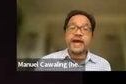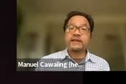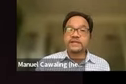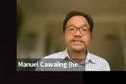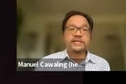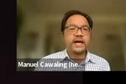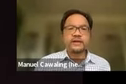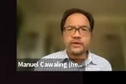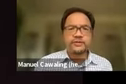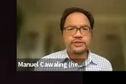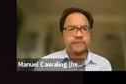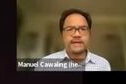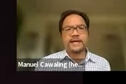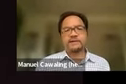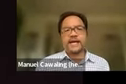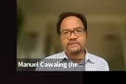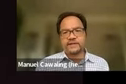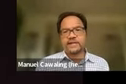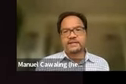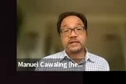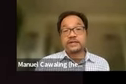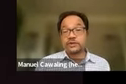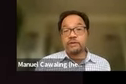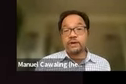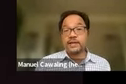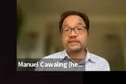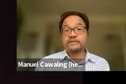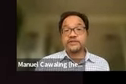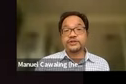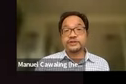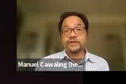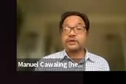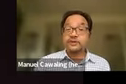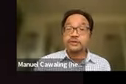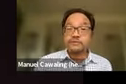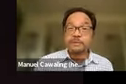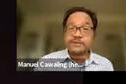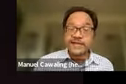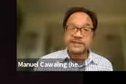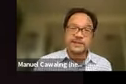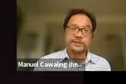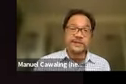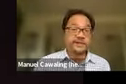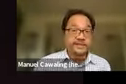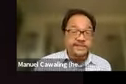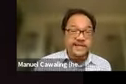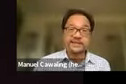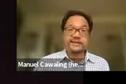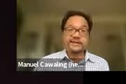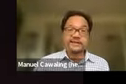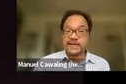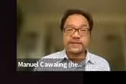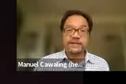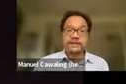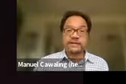to advocacy. I encourage you right now to advocate to your elected officials who represents you in the state,